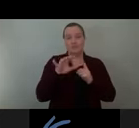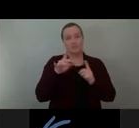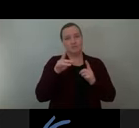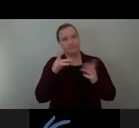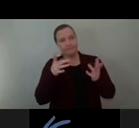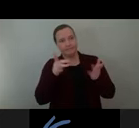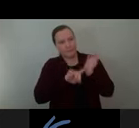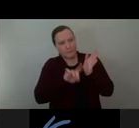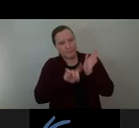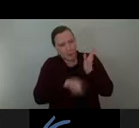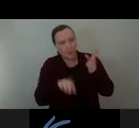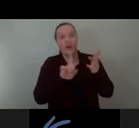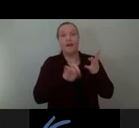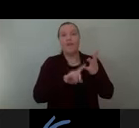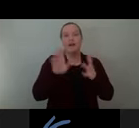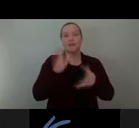in our proposition.